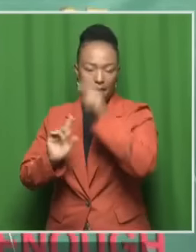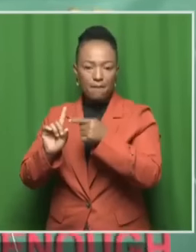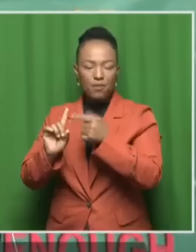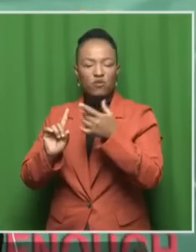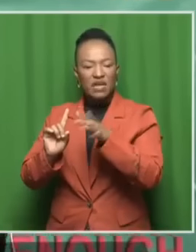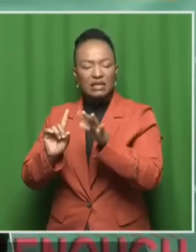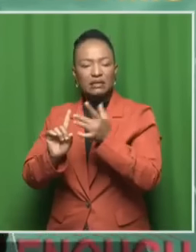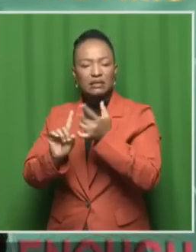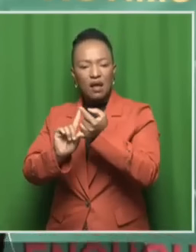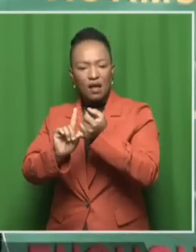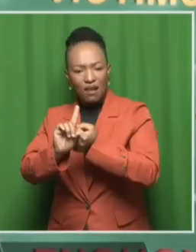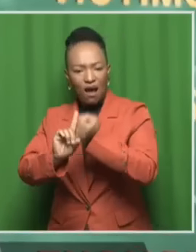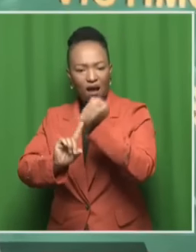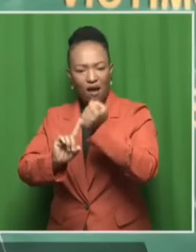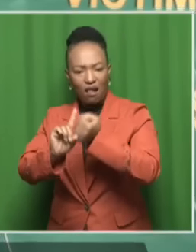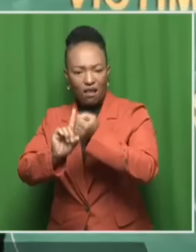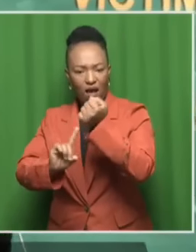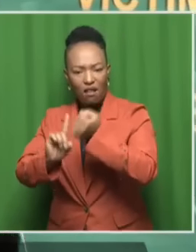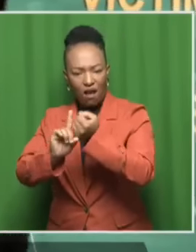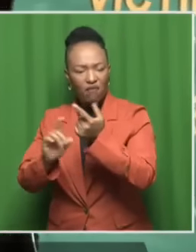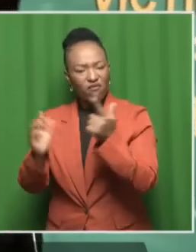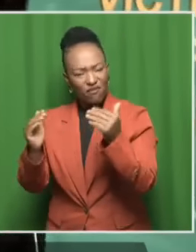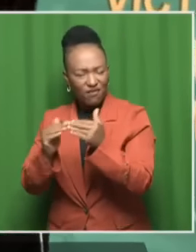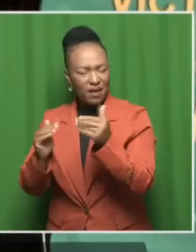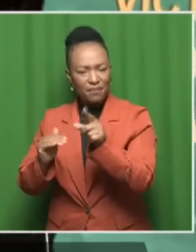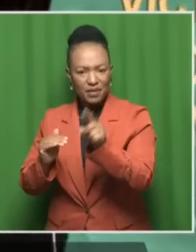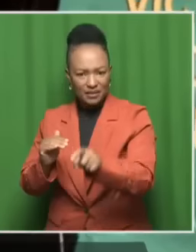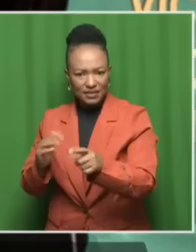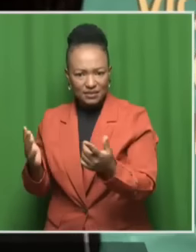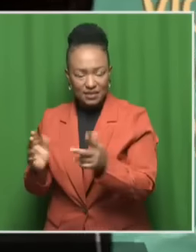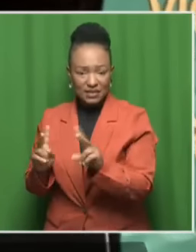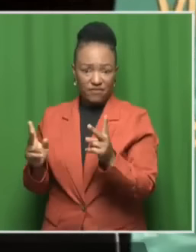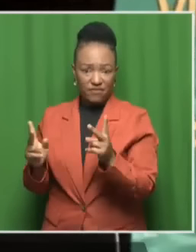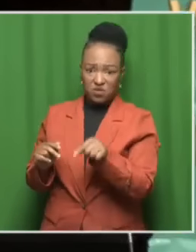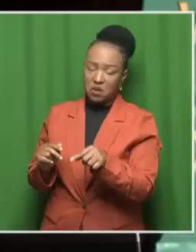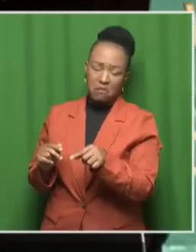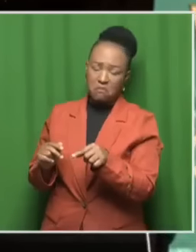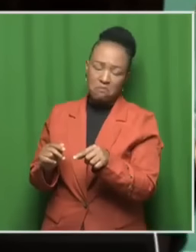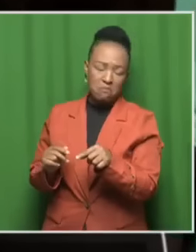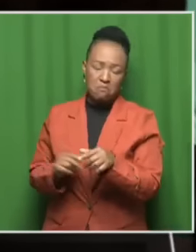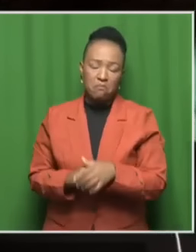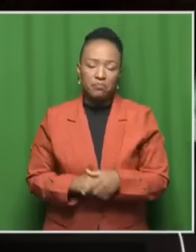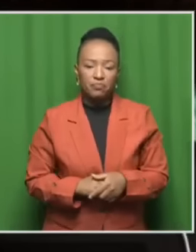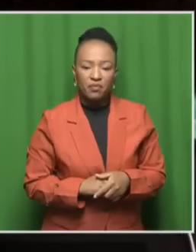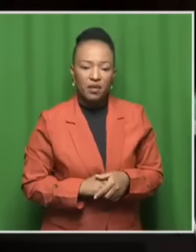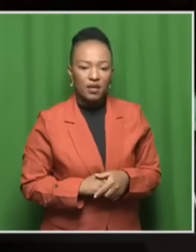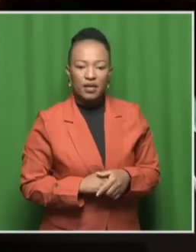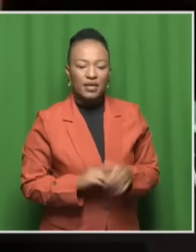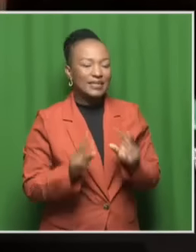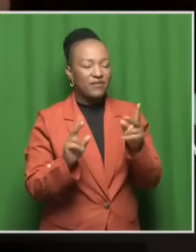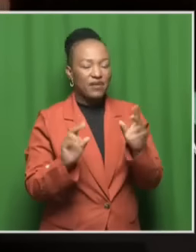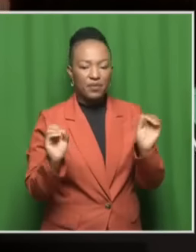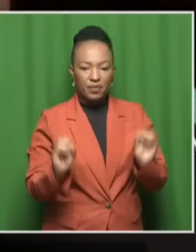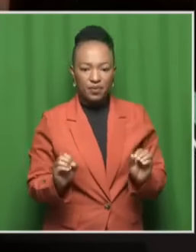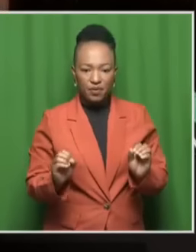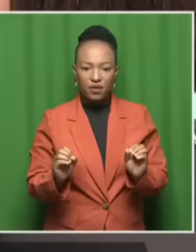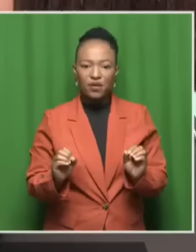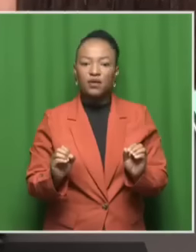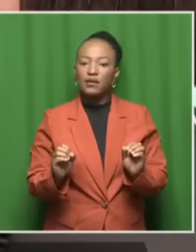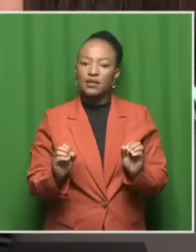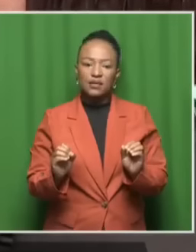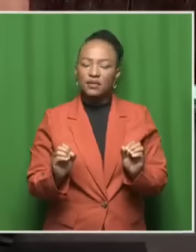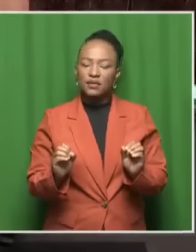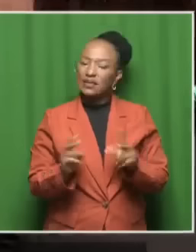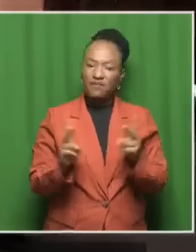calling for justice, and I think that will be no different this morning. It will be no different. More especially, the call must be more emphasised